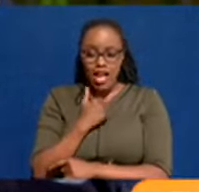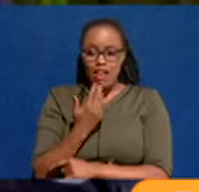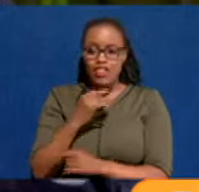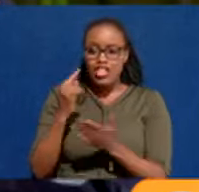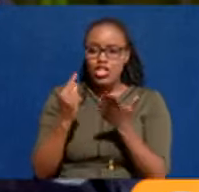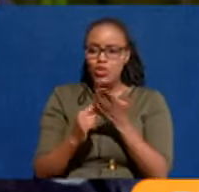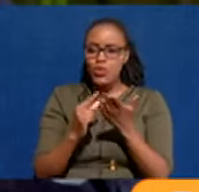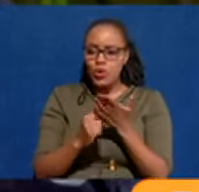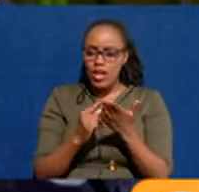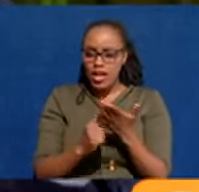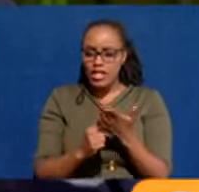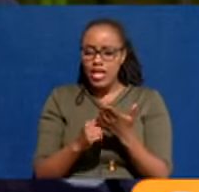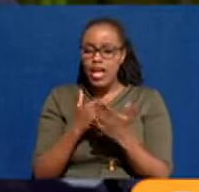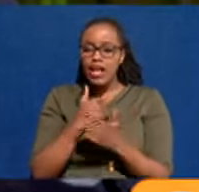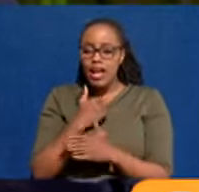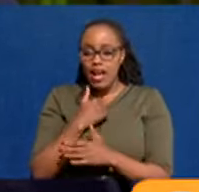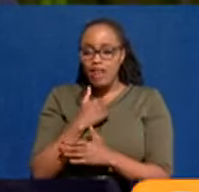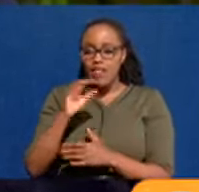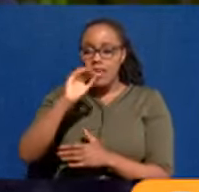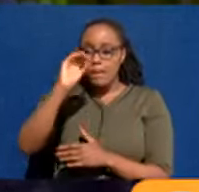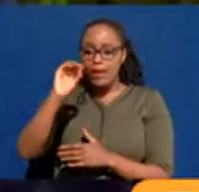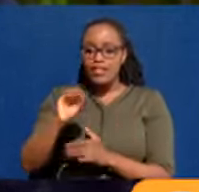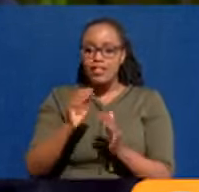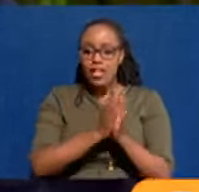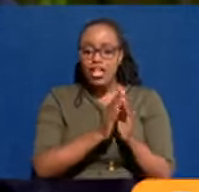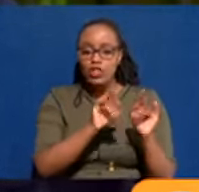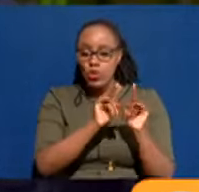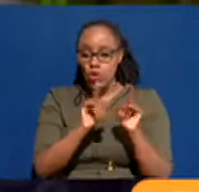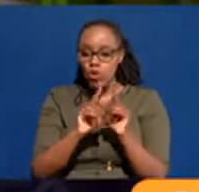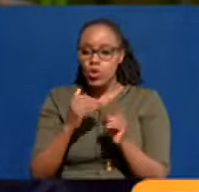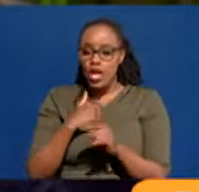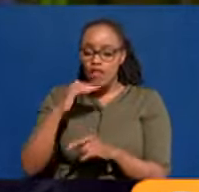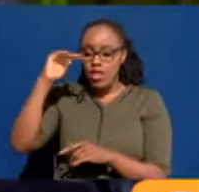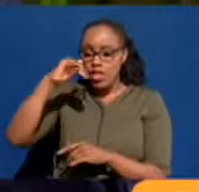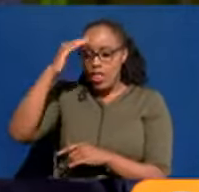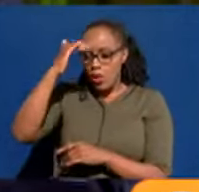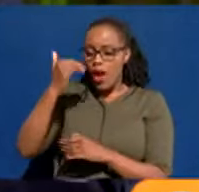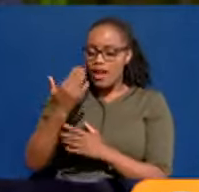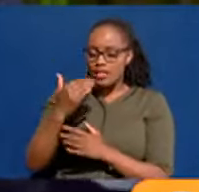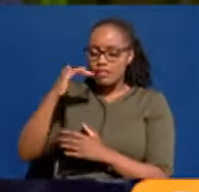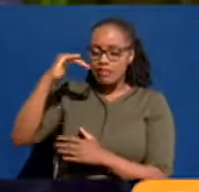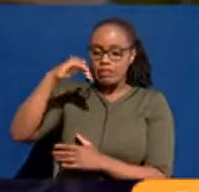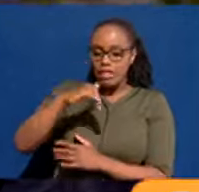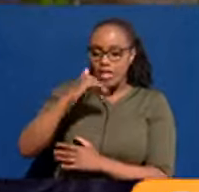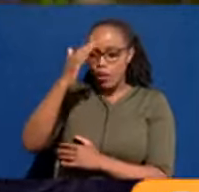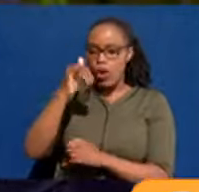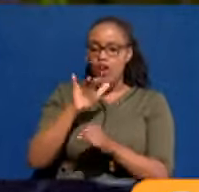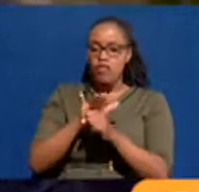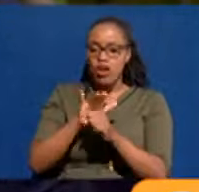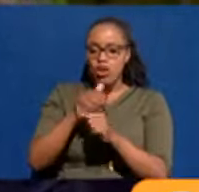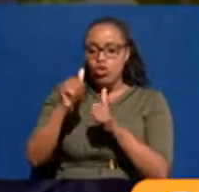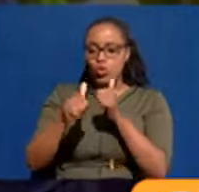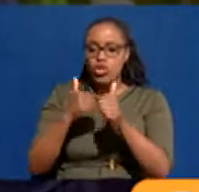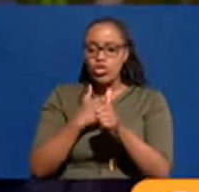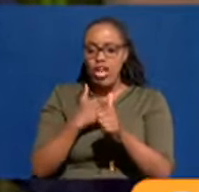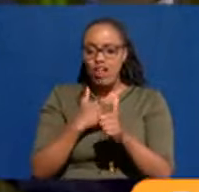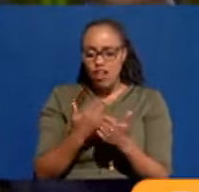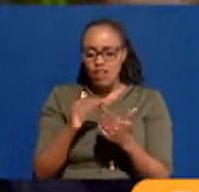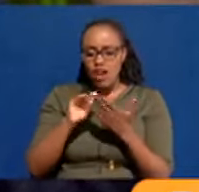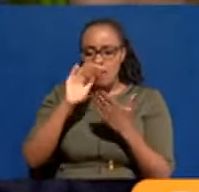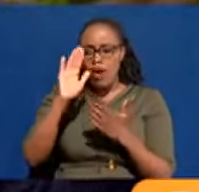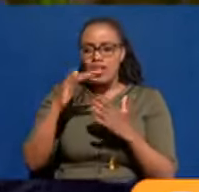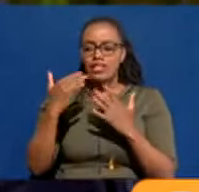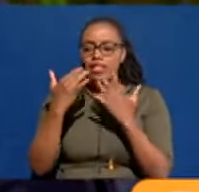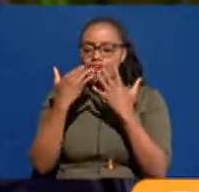Uganda has 25%, 26%. But that's mainly because of the terrain, you know, because it is hilly. Because much of what we're even measuring is the